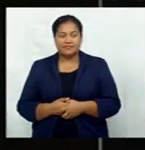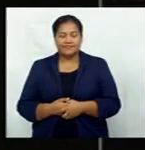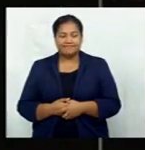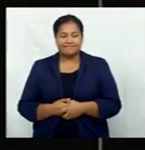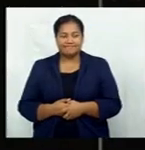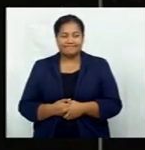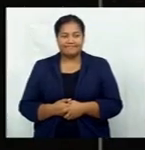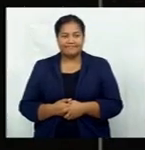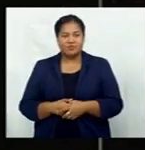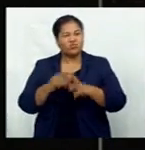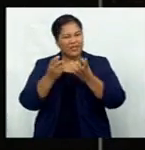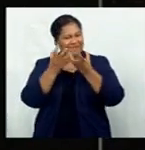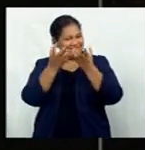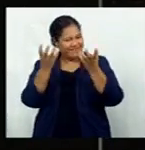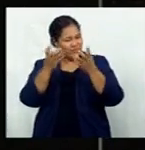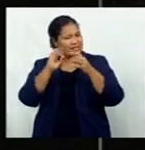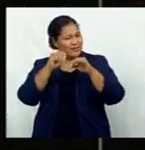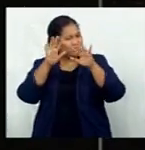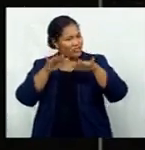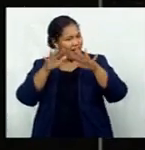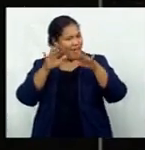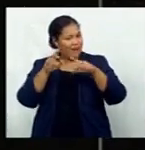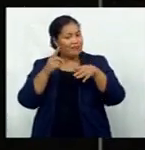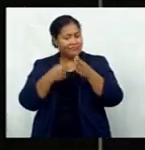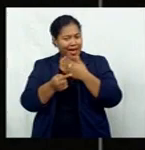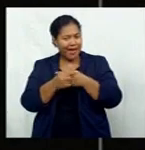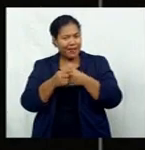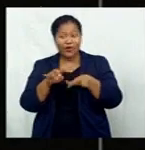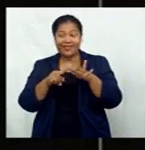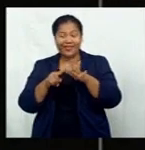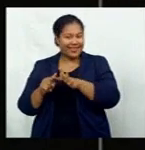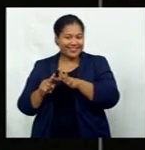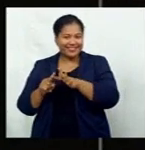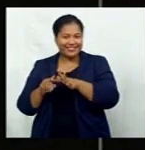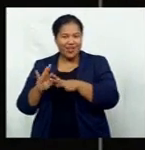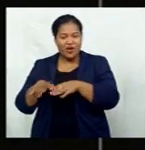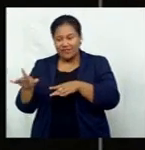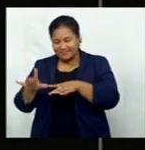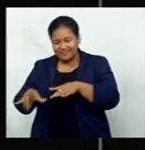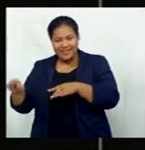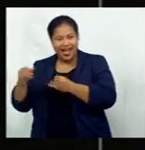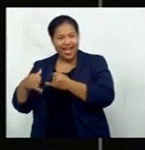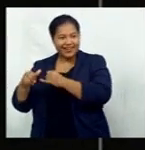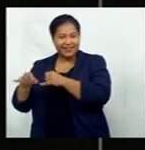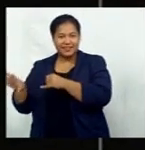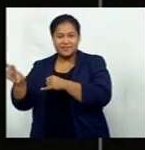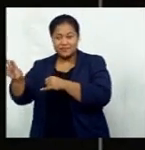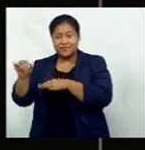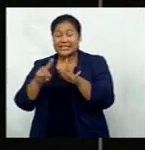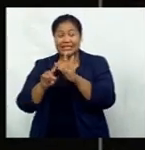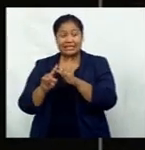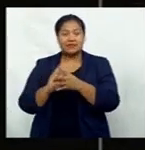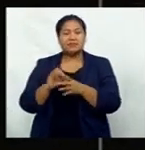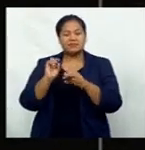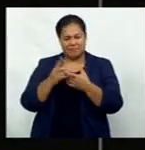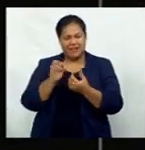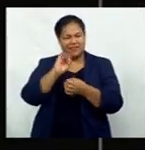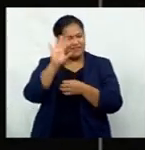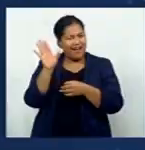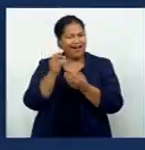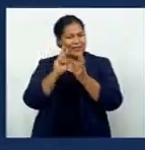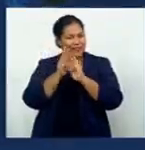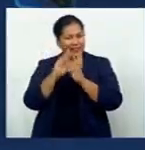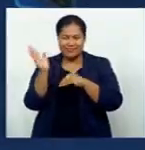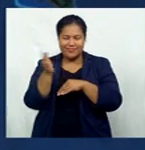Partly cloudy with brief showers experienced over eastern parts of the larger islands and the eastern division, mainly fine weather prevailed